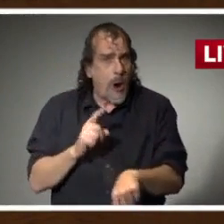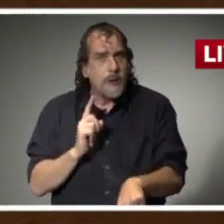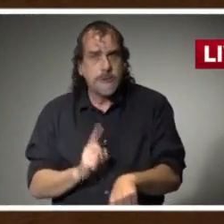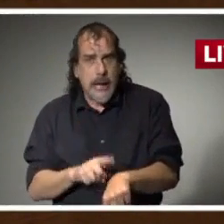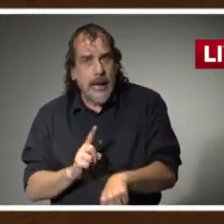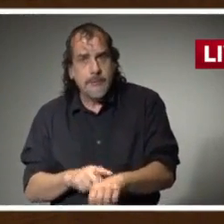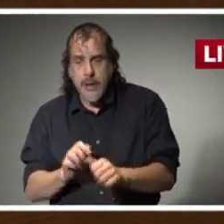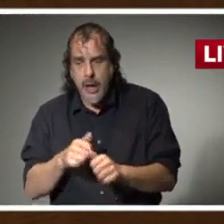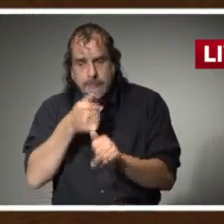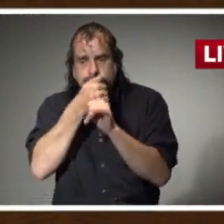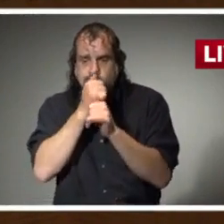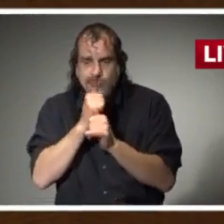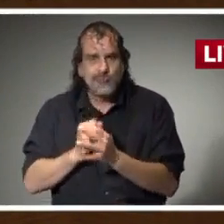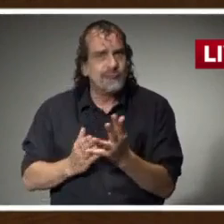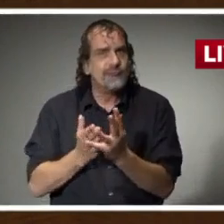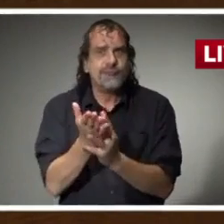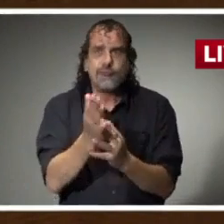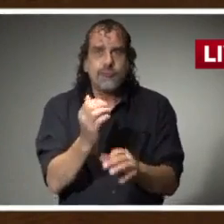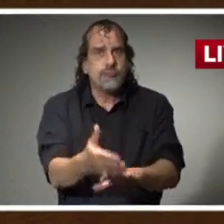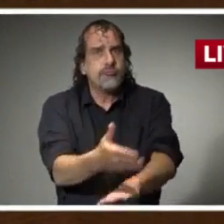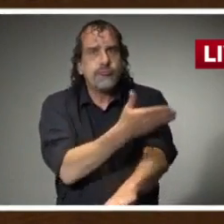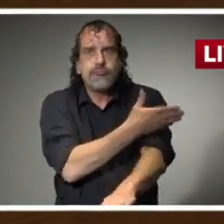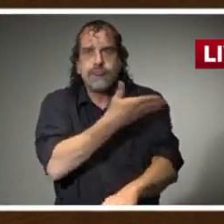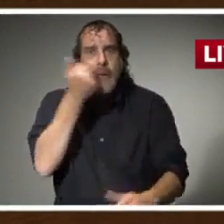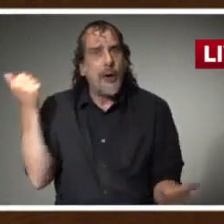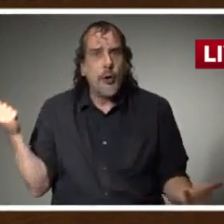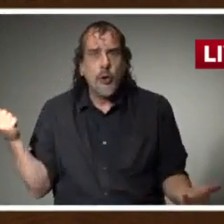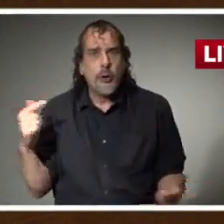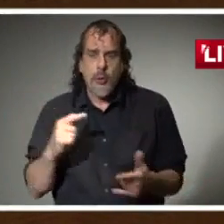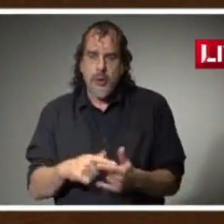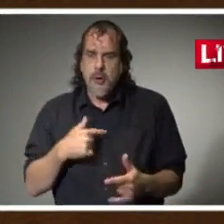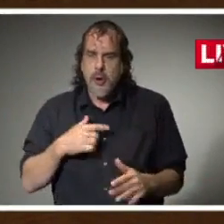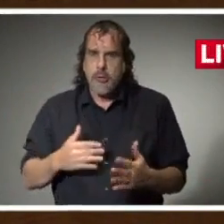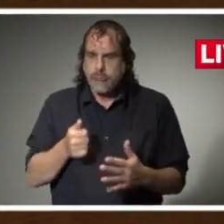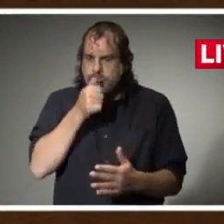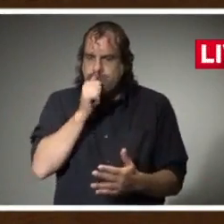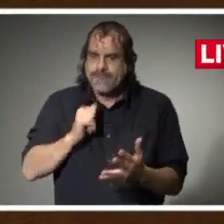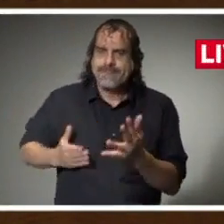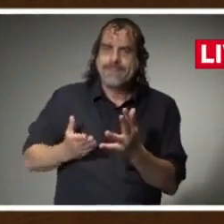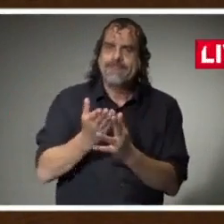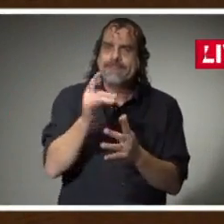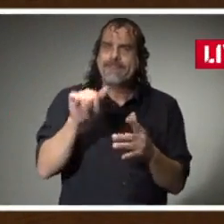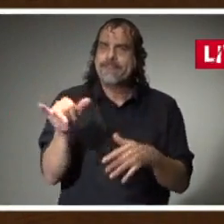all of them stronger. We will get through this as well.